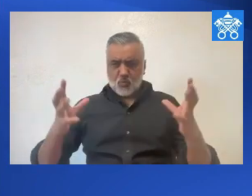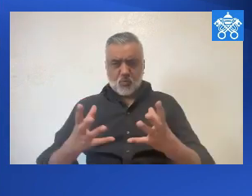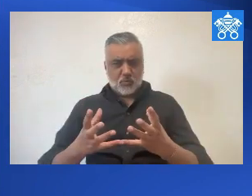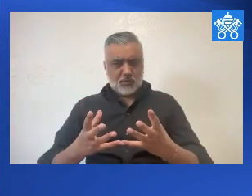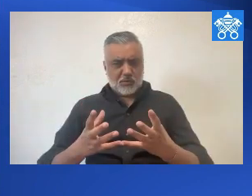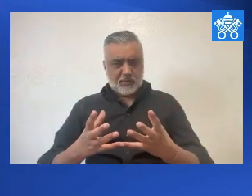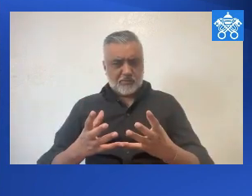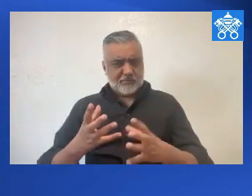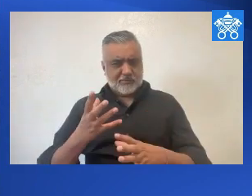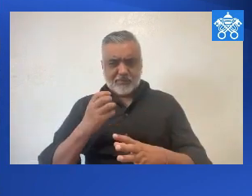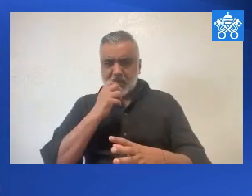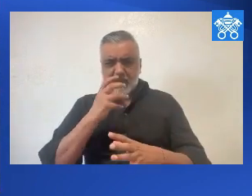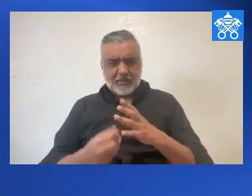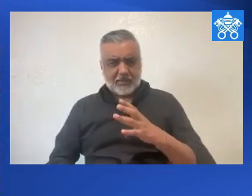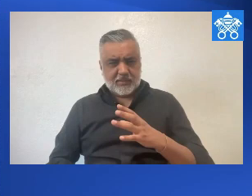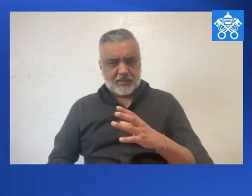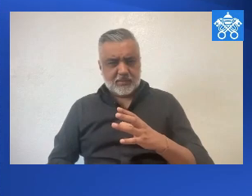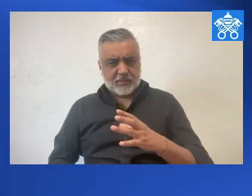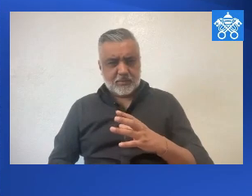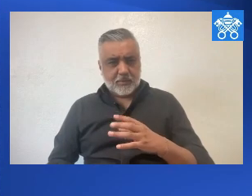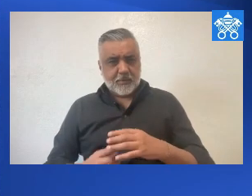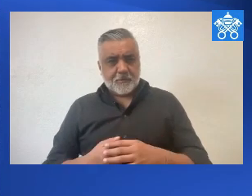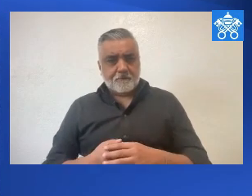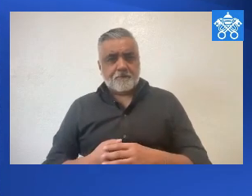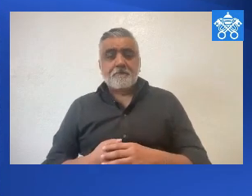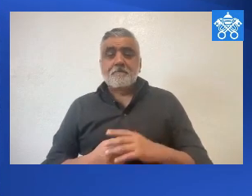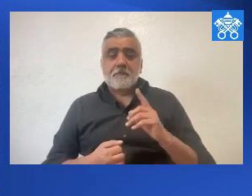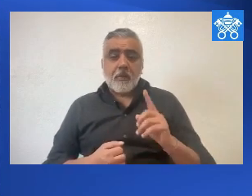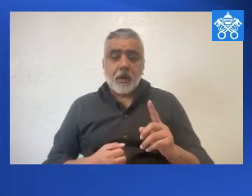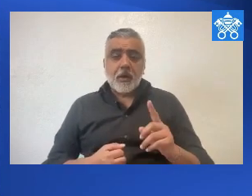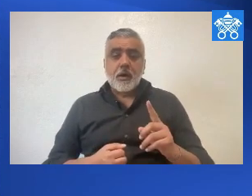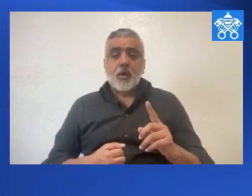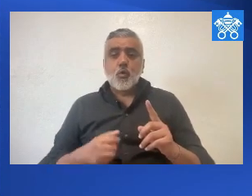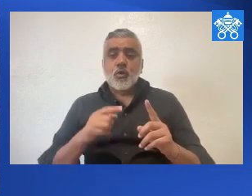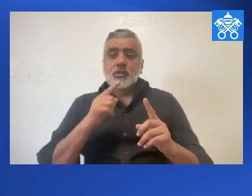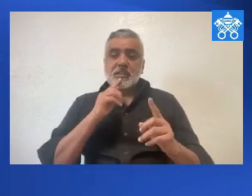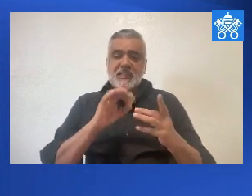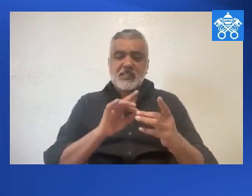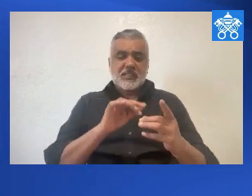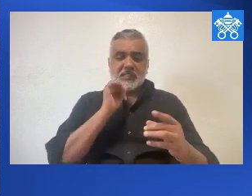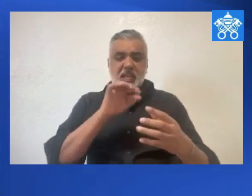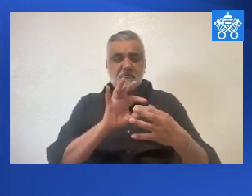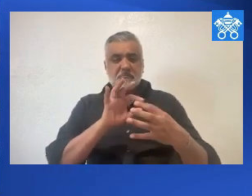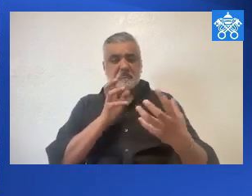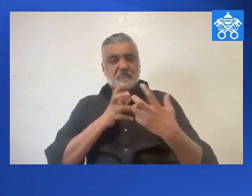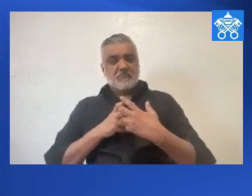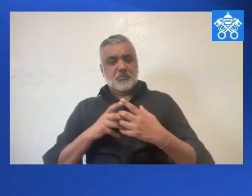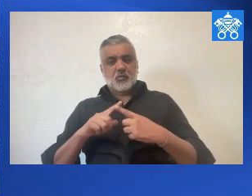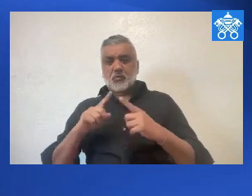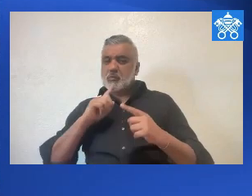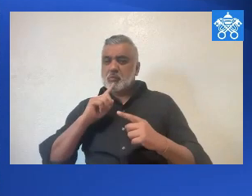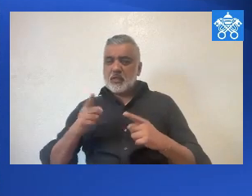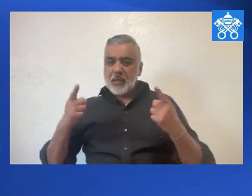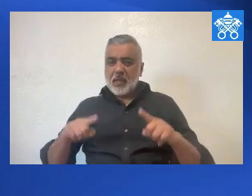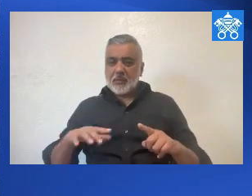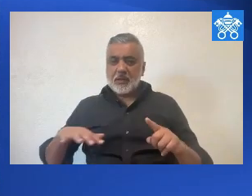perhaps, describing a world that does not exist? Indeed, what she says does not seem to correspond